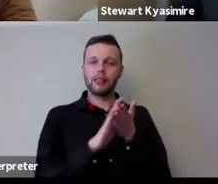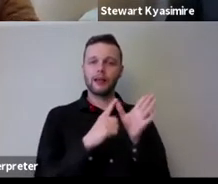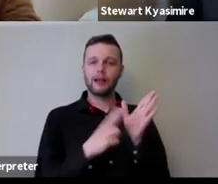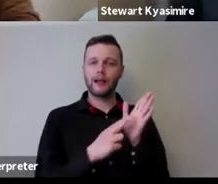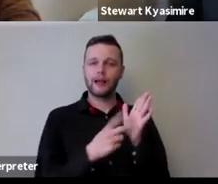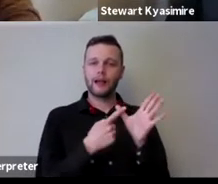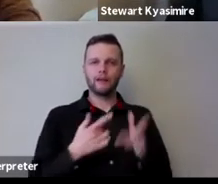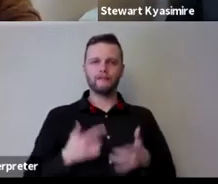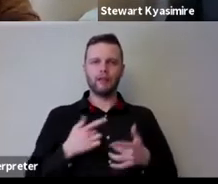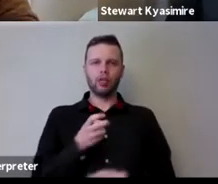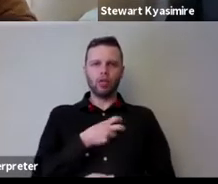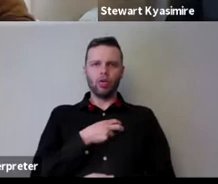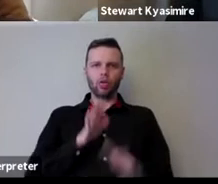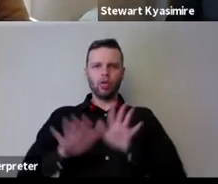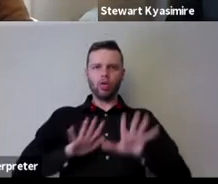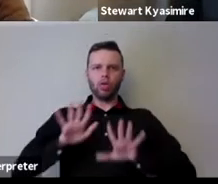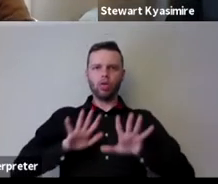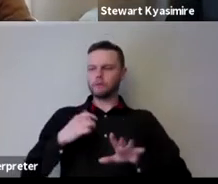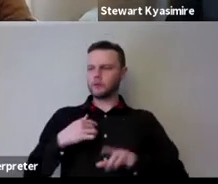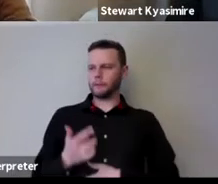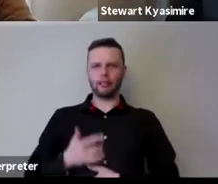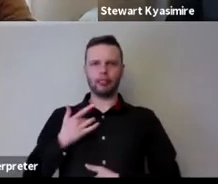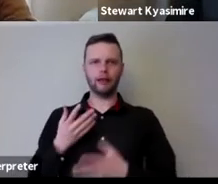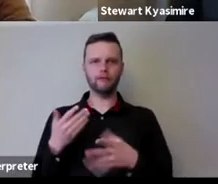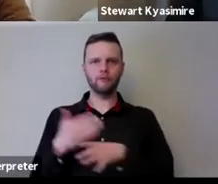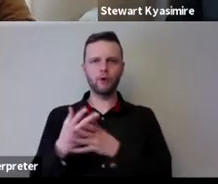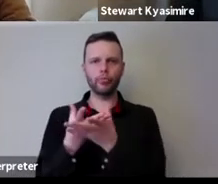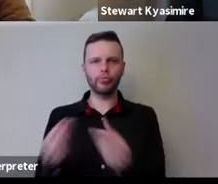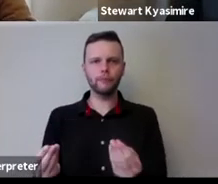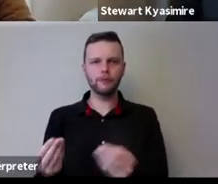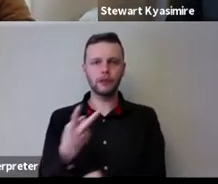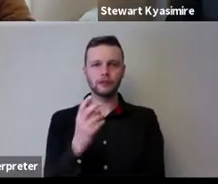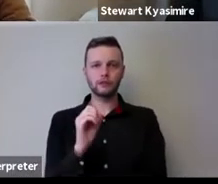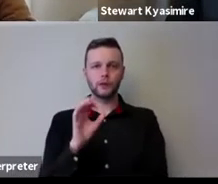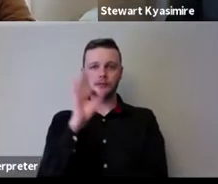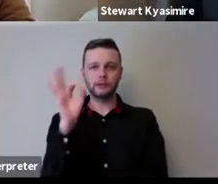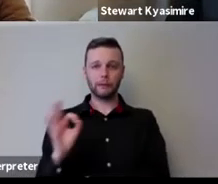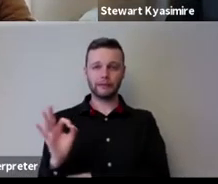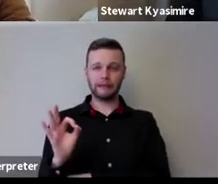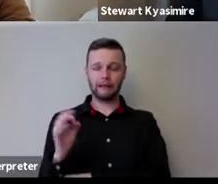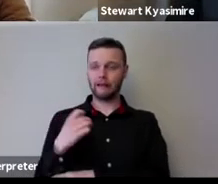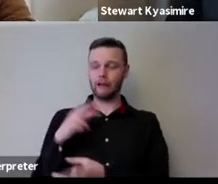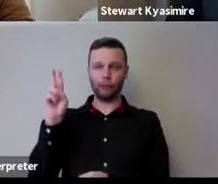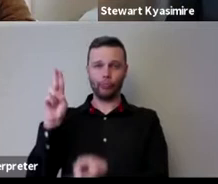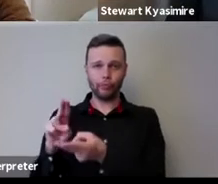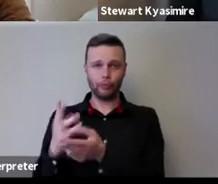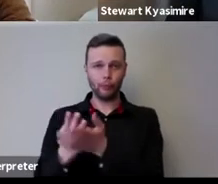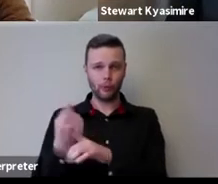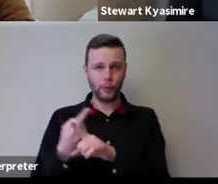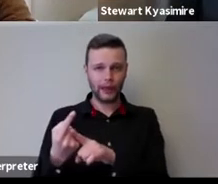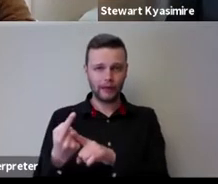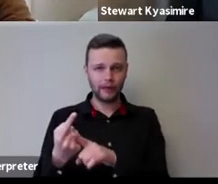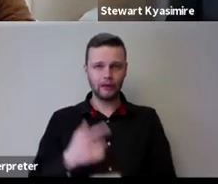such panic about the loss of my live work I lost 20 of my annual turnover in a week and so it was pretty